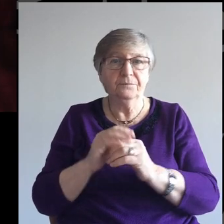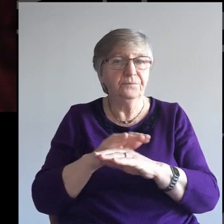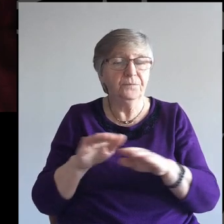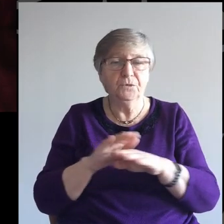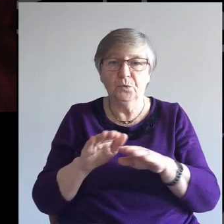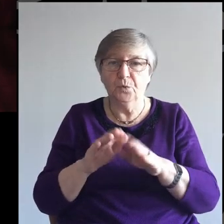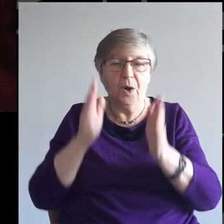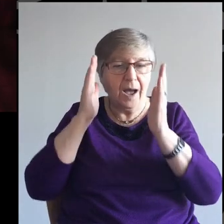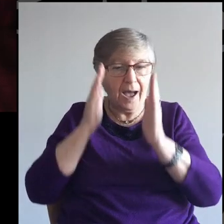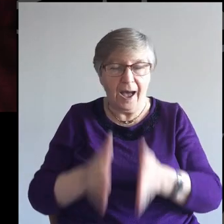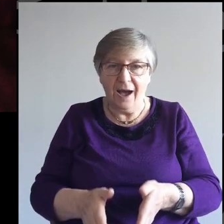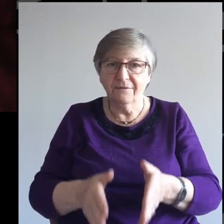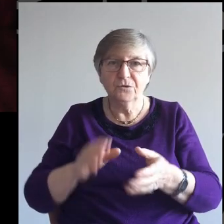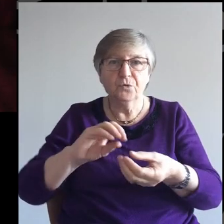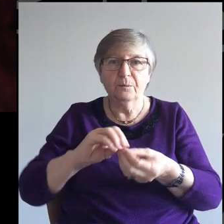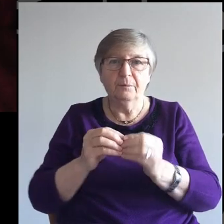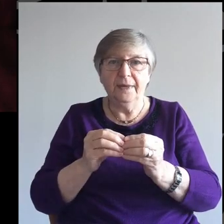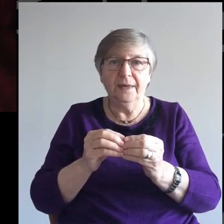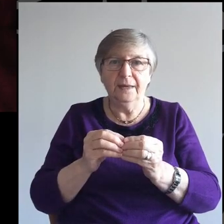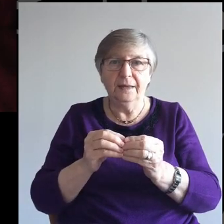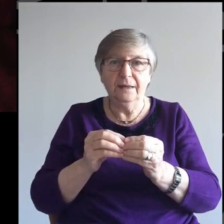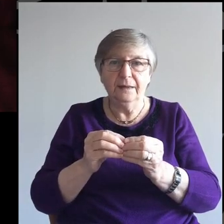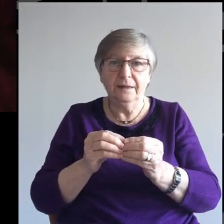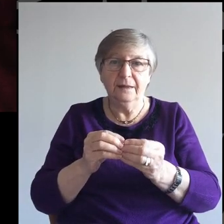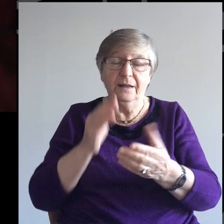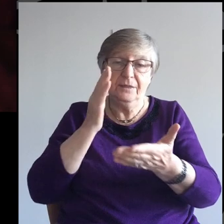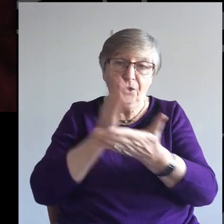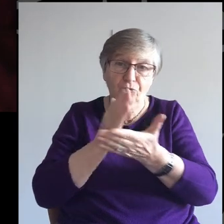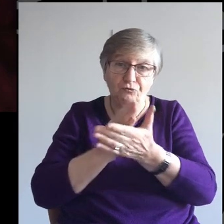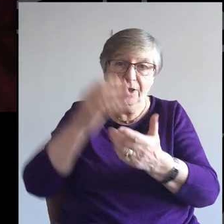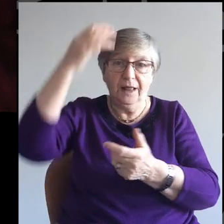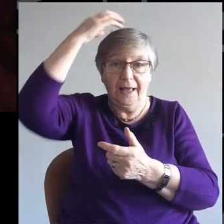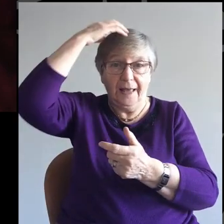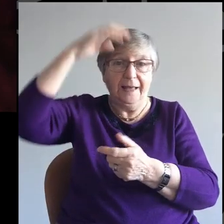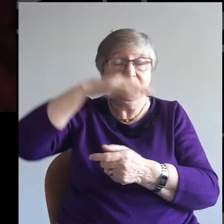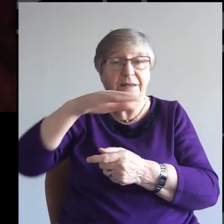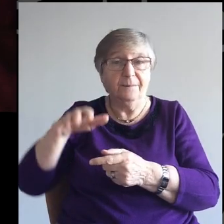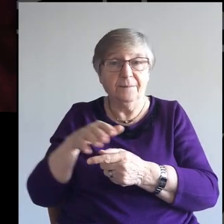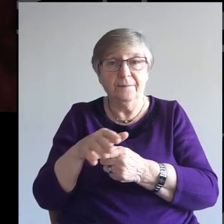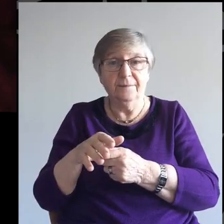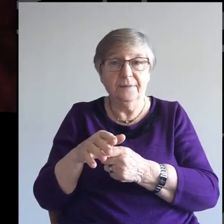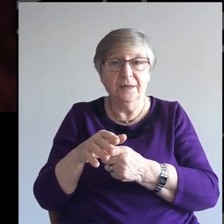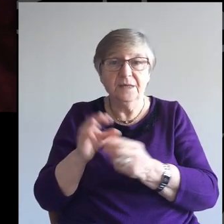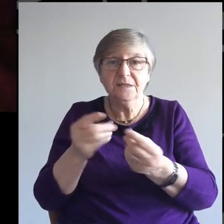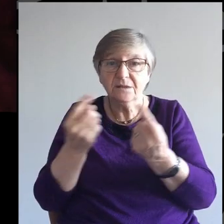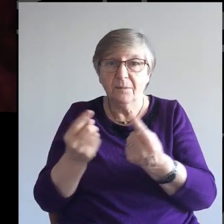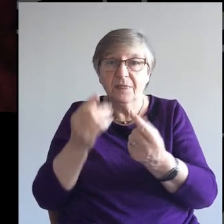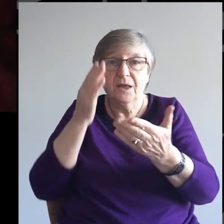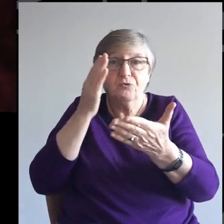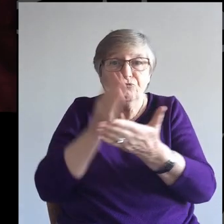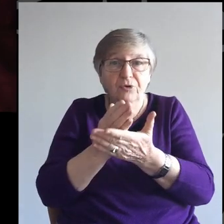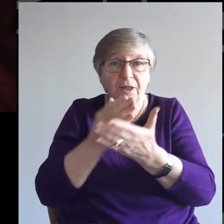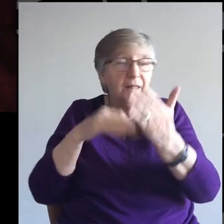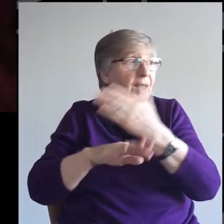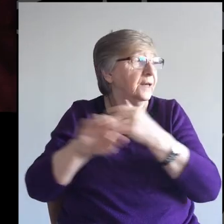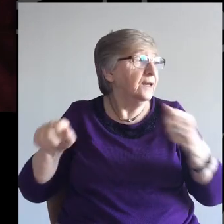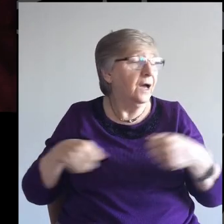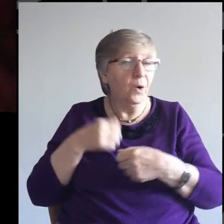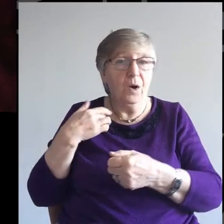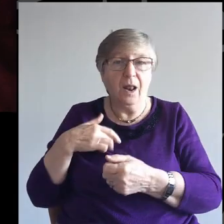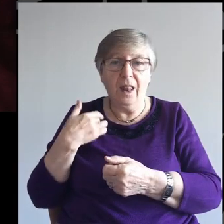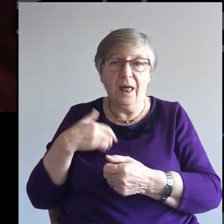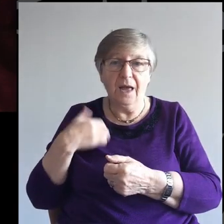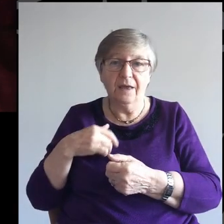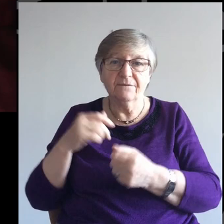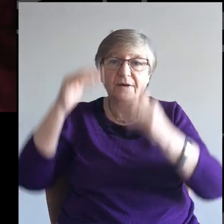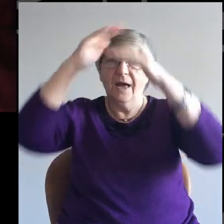No, we have to make the reality of the kingdom something that's real. We have to make heaven